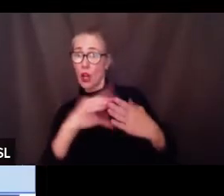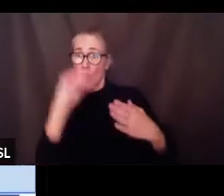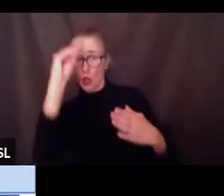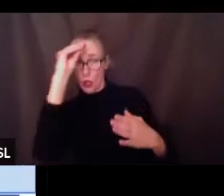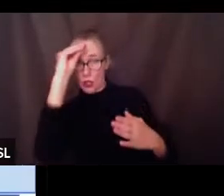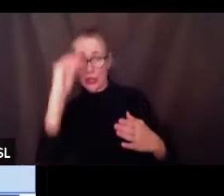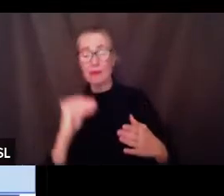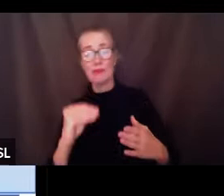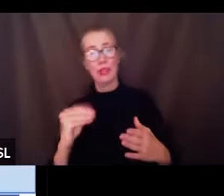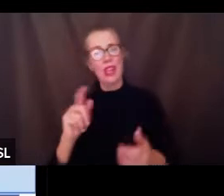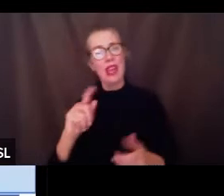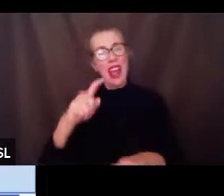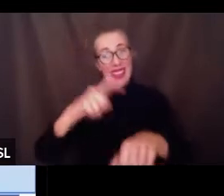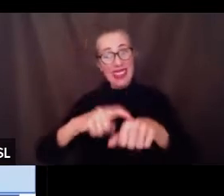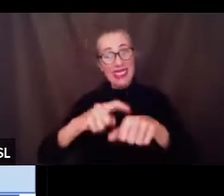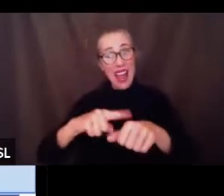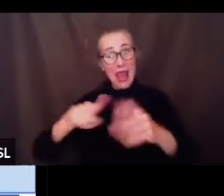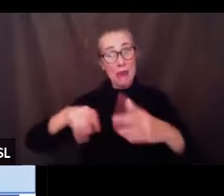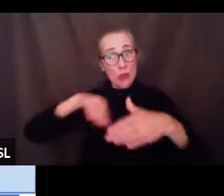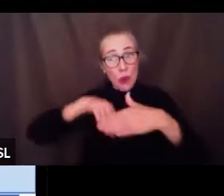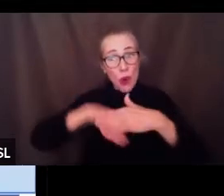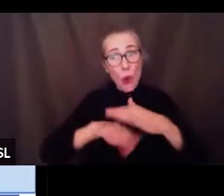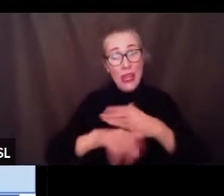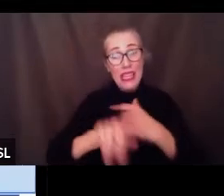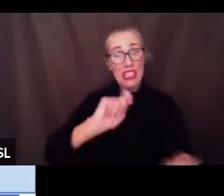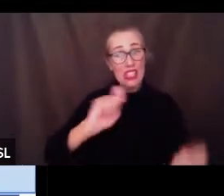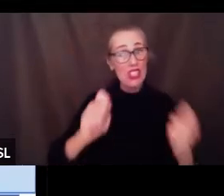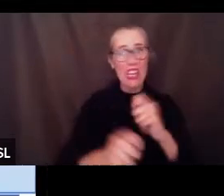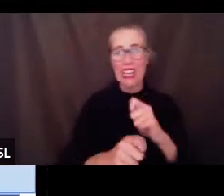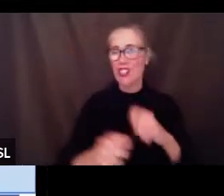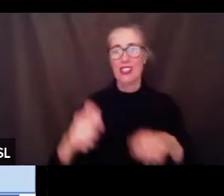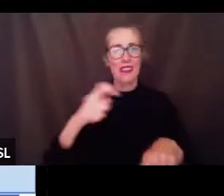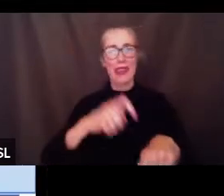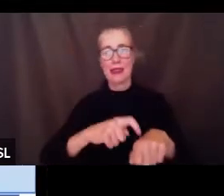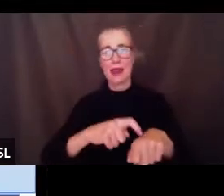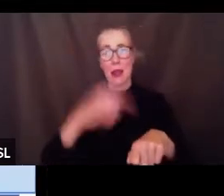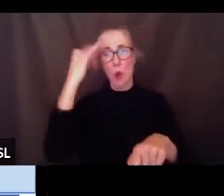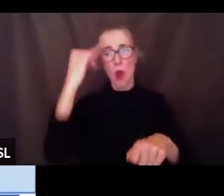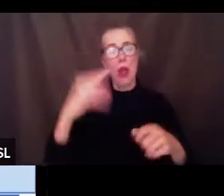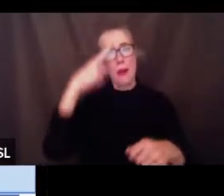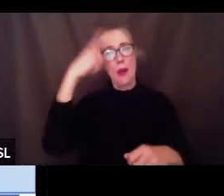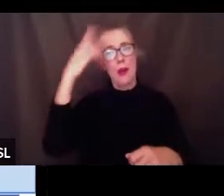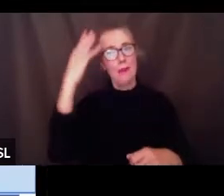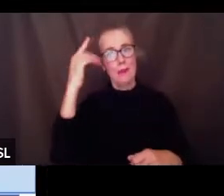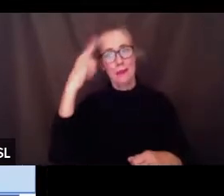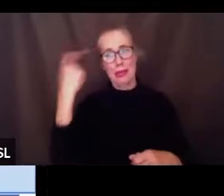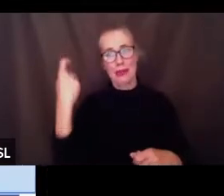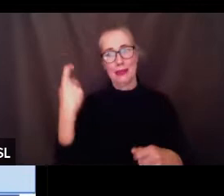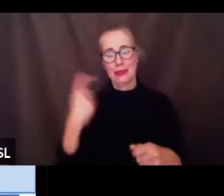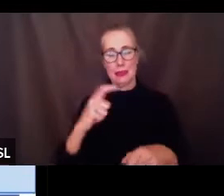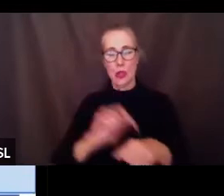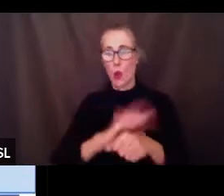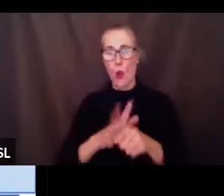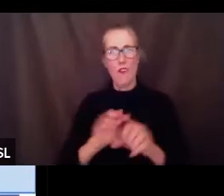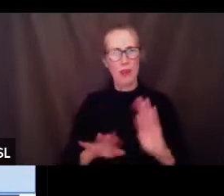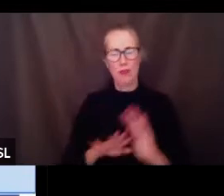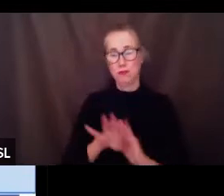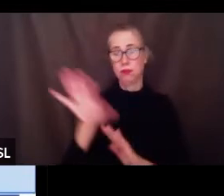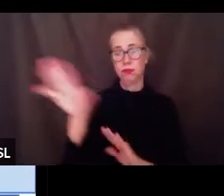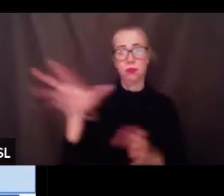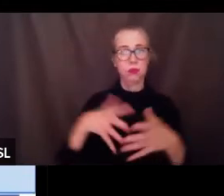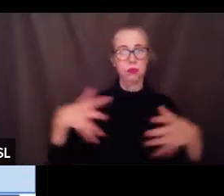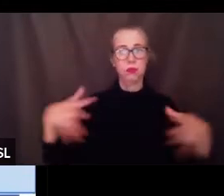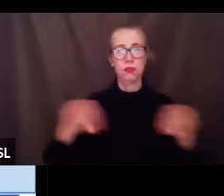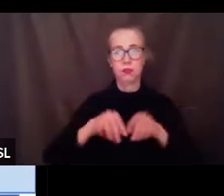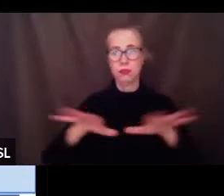based on the the continued search of COVID in our community which we'll hear more from in a few minutes from